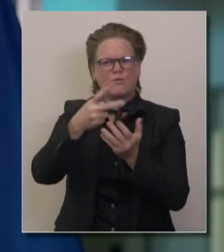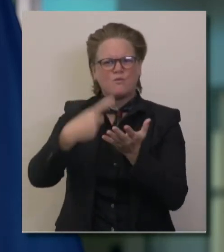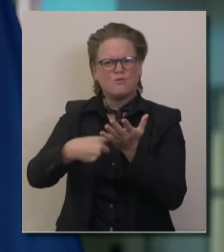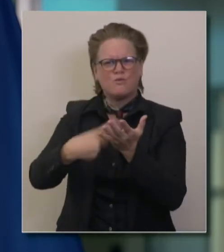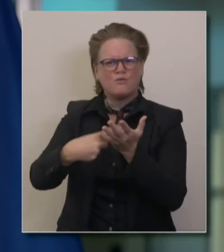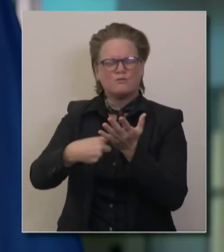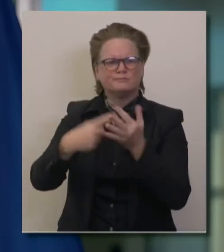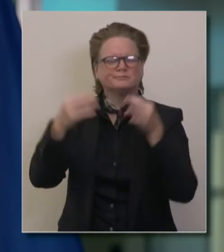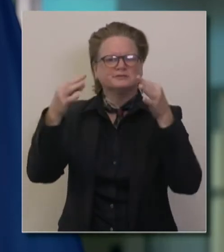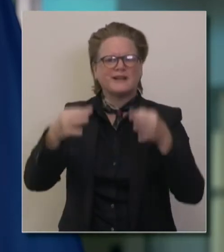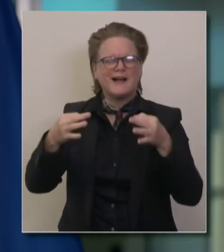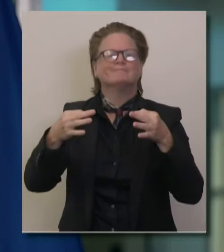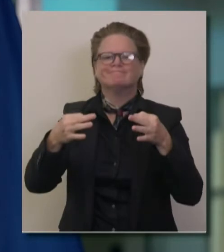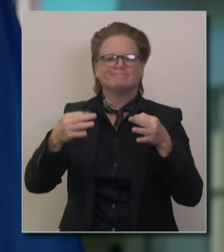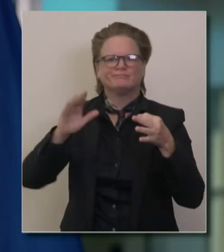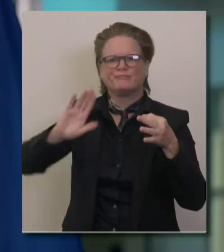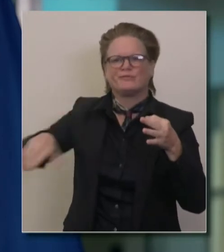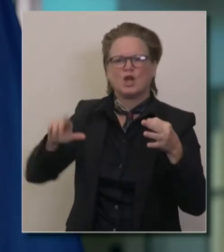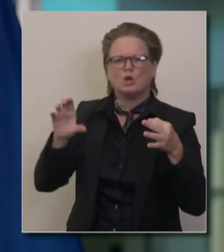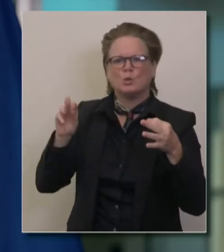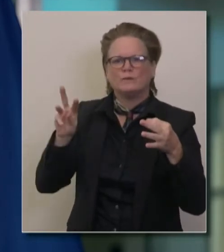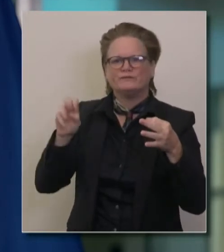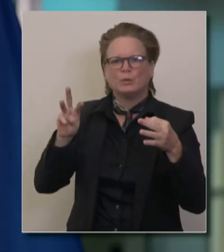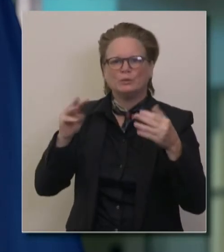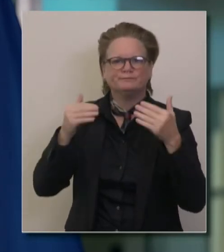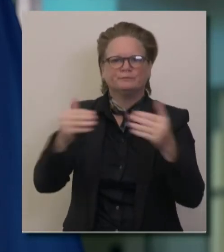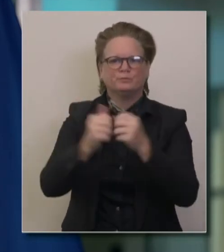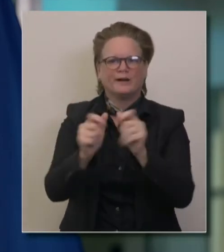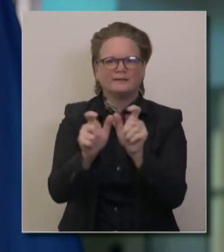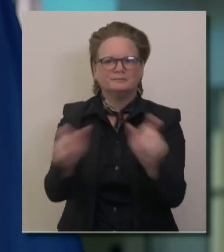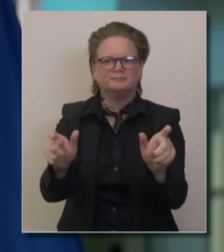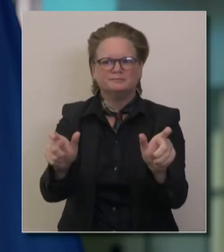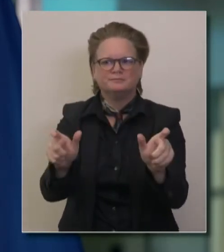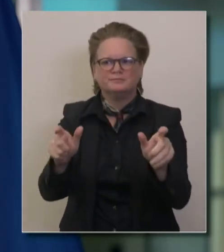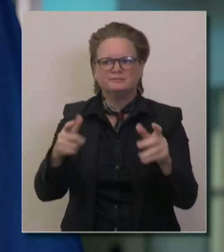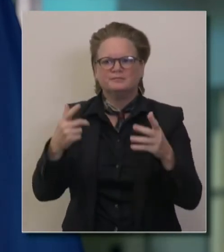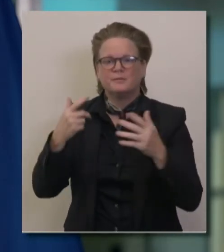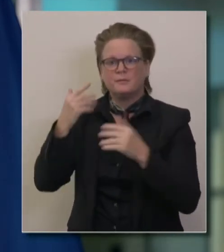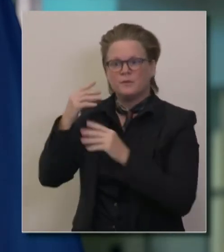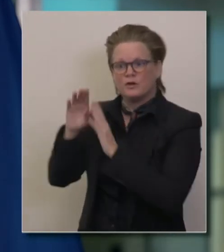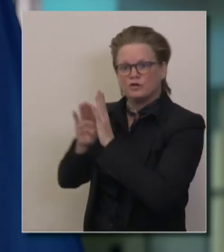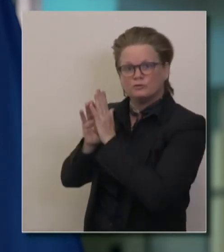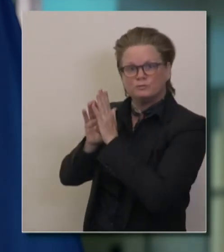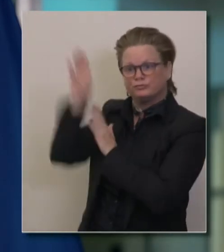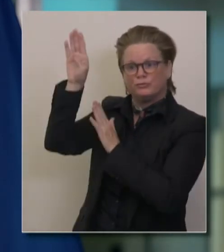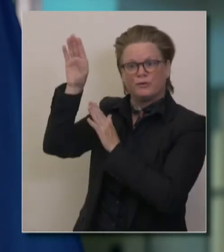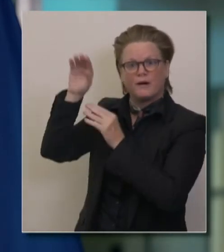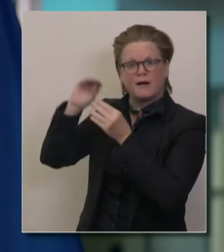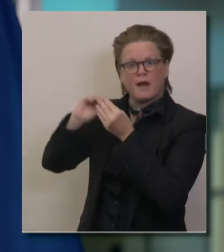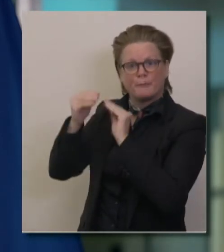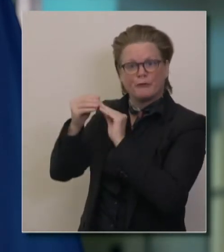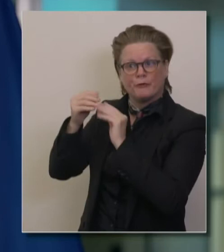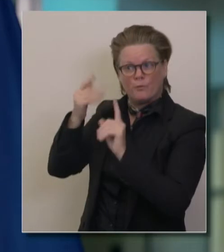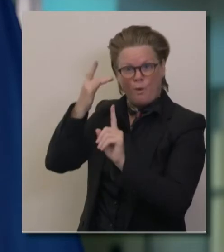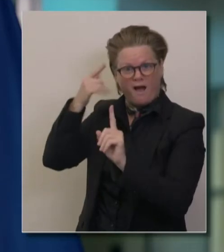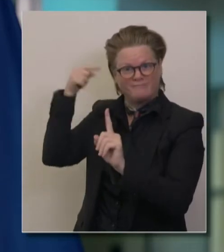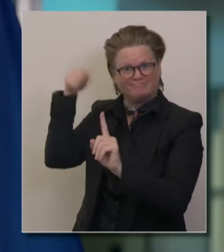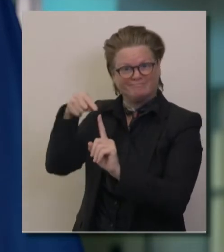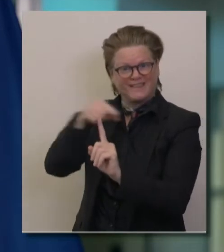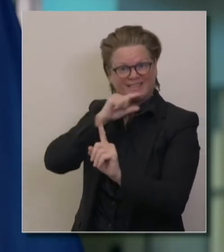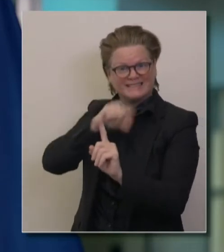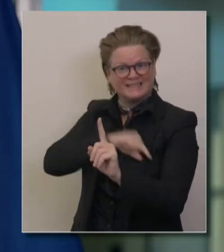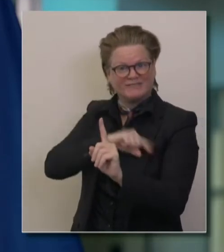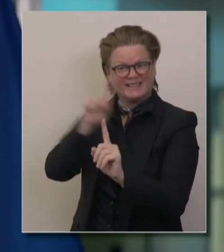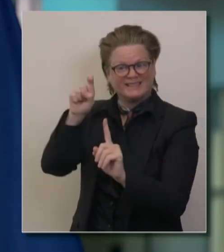during Thanksgiving is contributing to the surge now? Good. No, I appreciate it. Uh, Dr. Galley is here and I'll come up just in a moment.